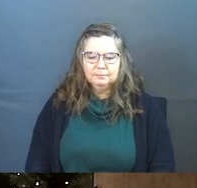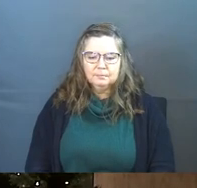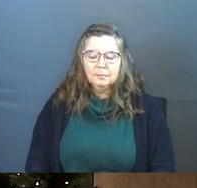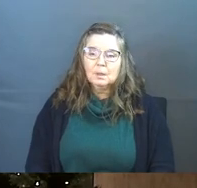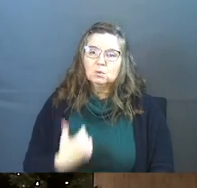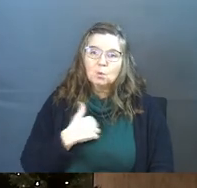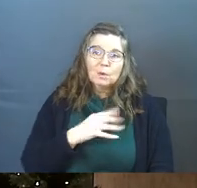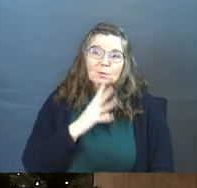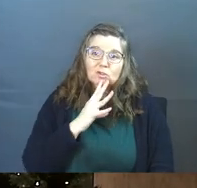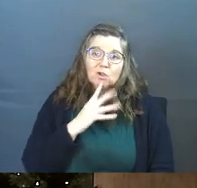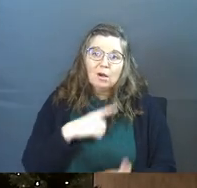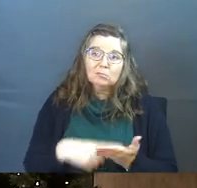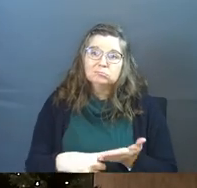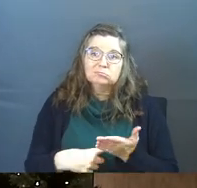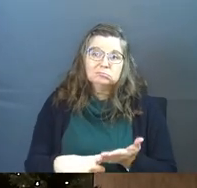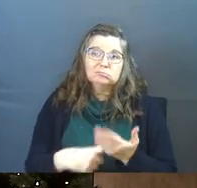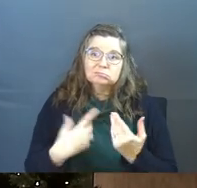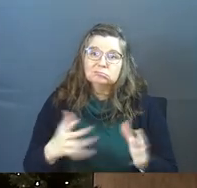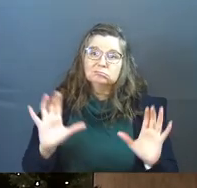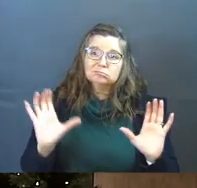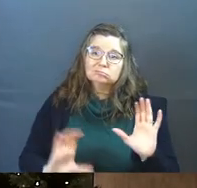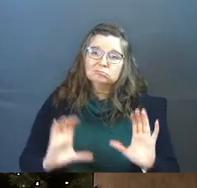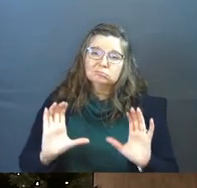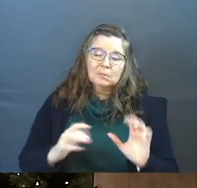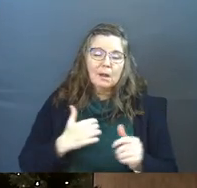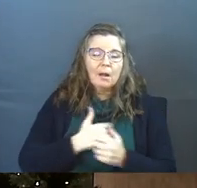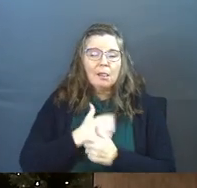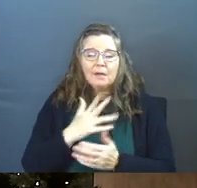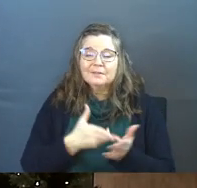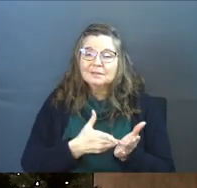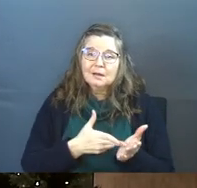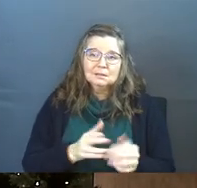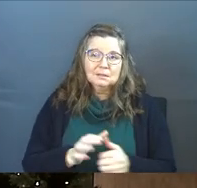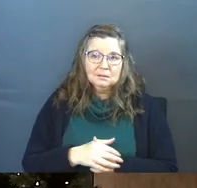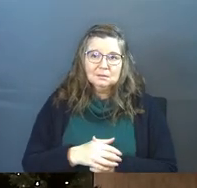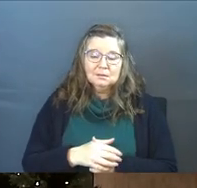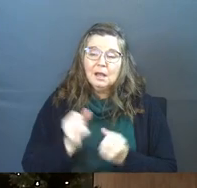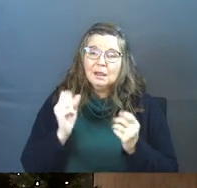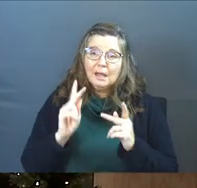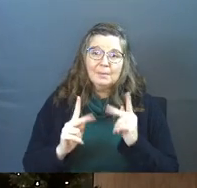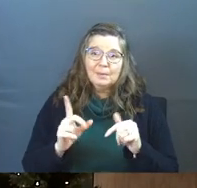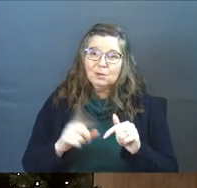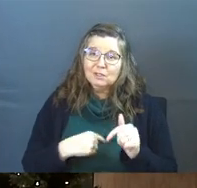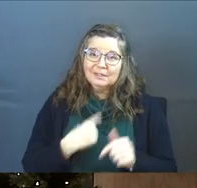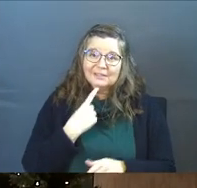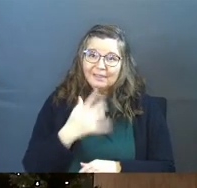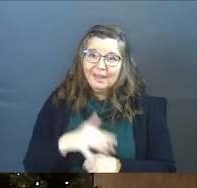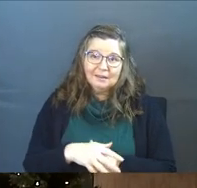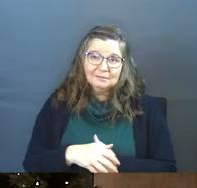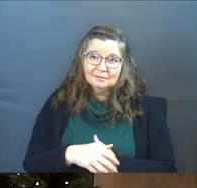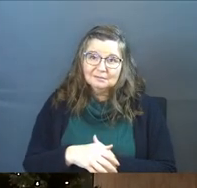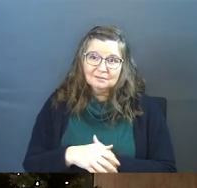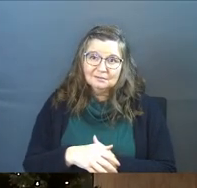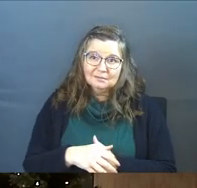And so we would just talk. And I loved his honesty. A lot of people couldn't have said that.